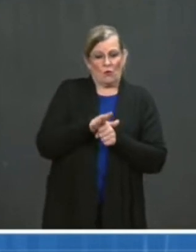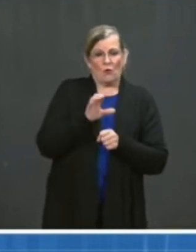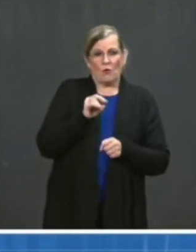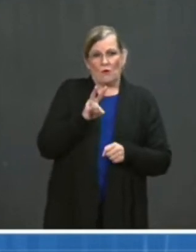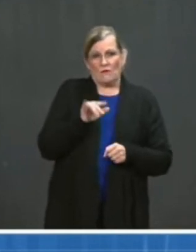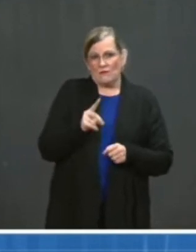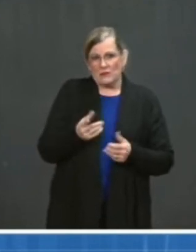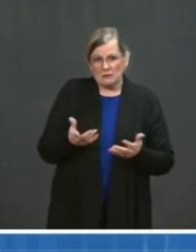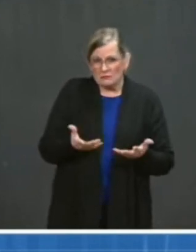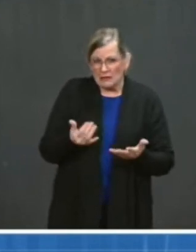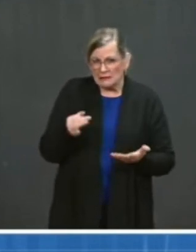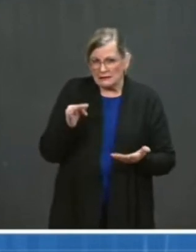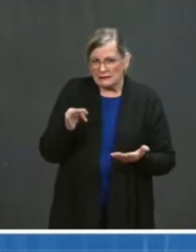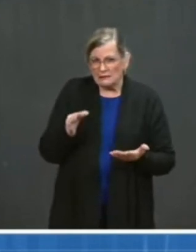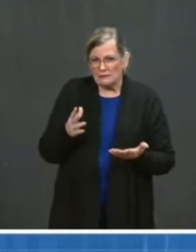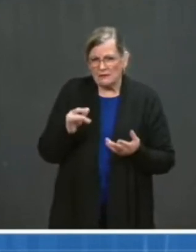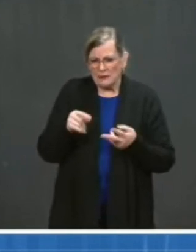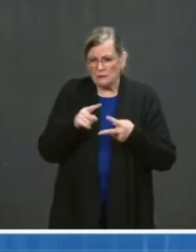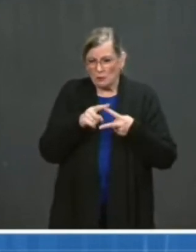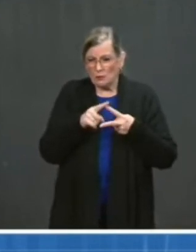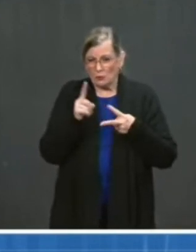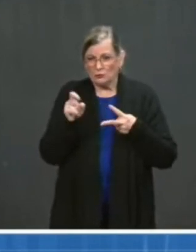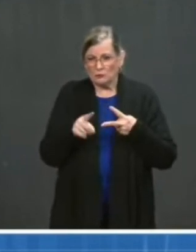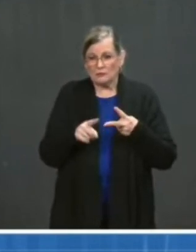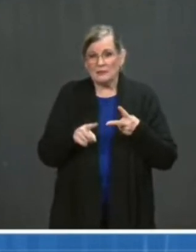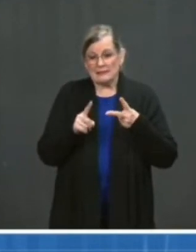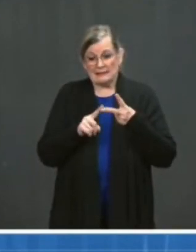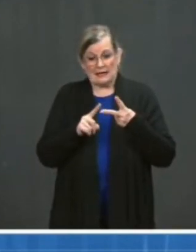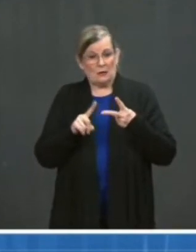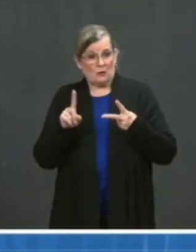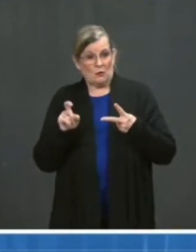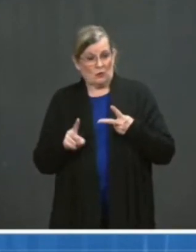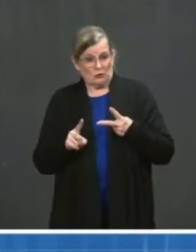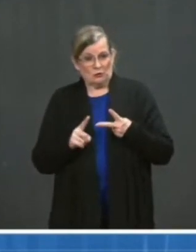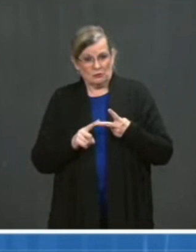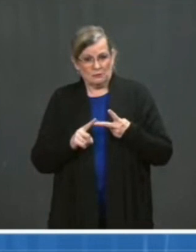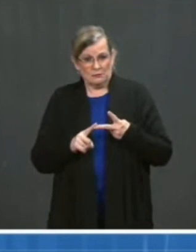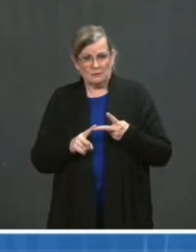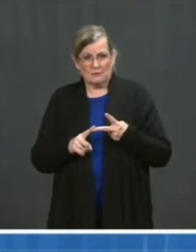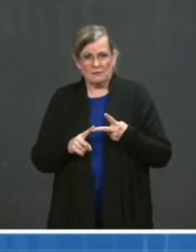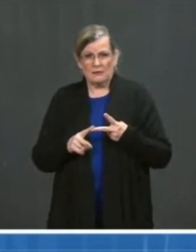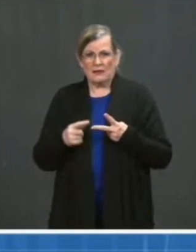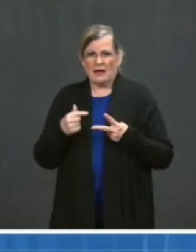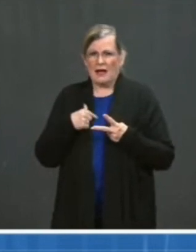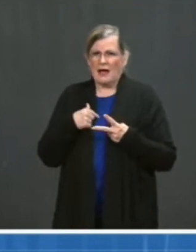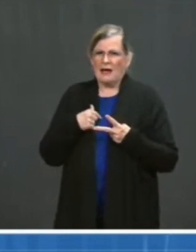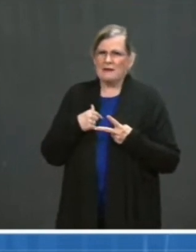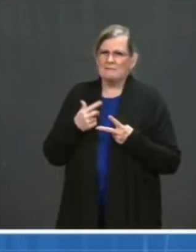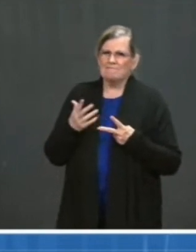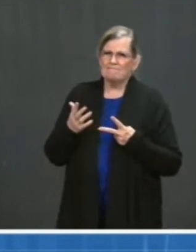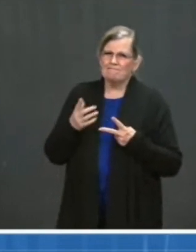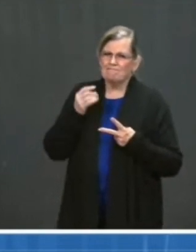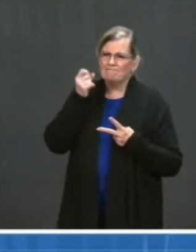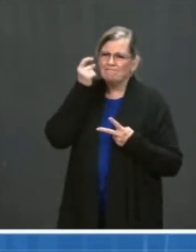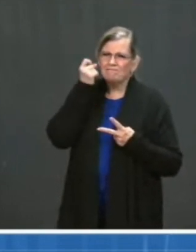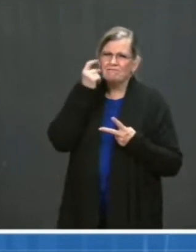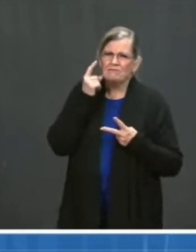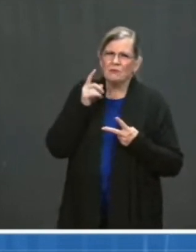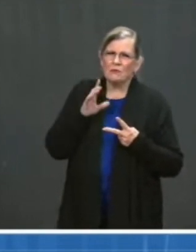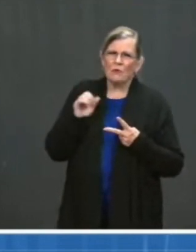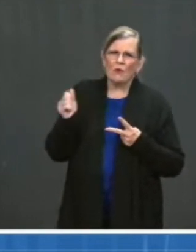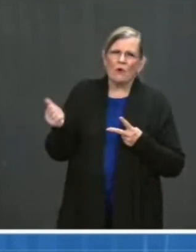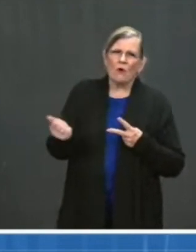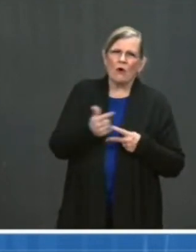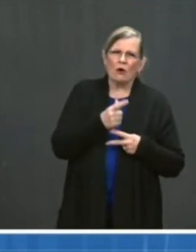Most of us on this call have covered this pandemic since the beginning. Many of us were in the White House briefing room,